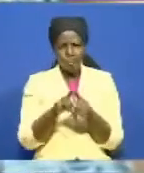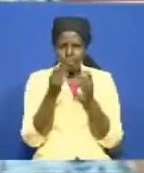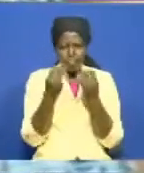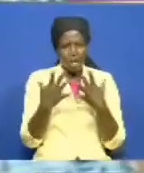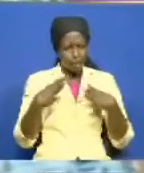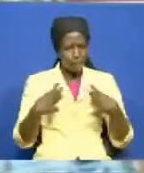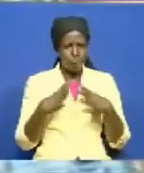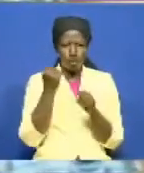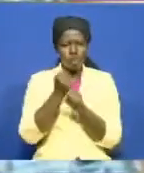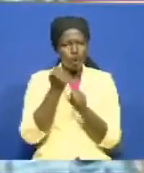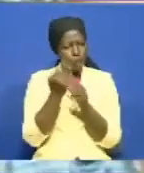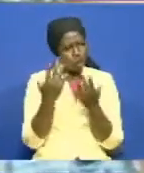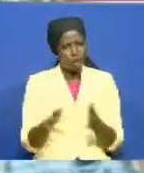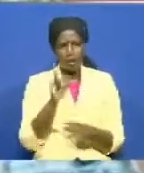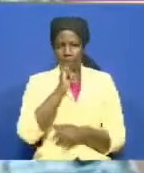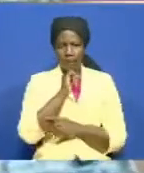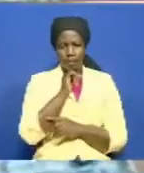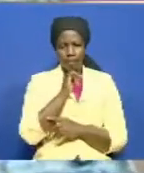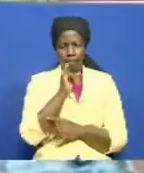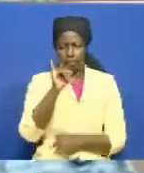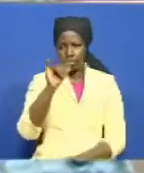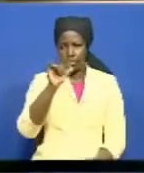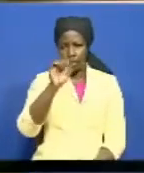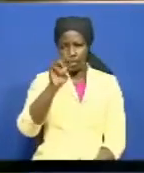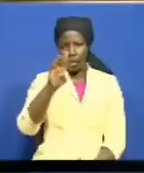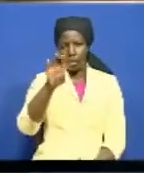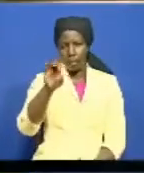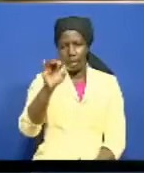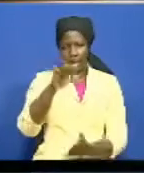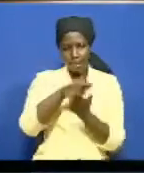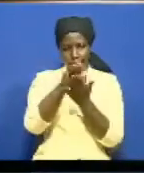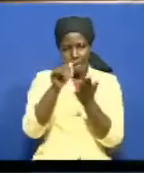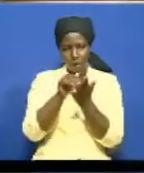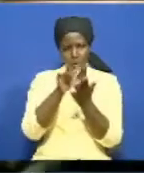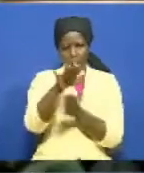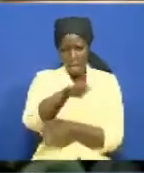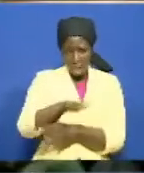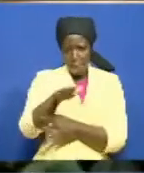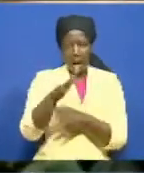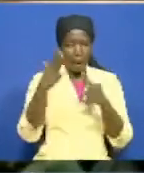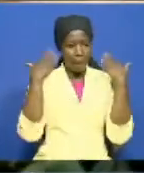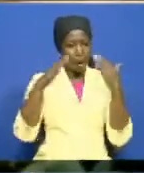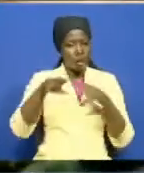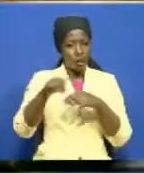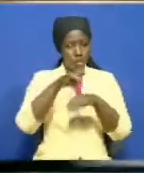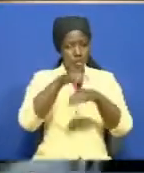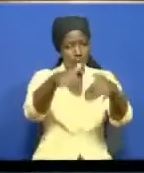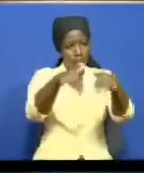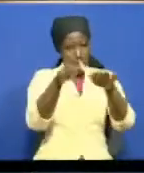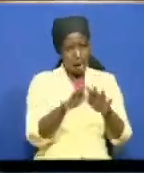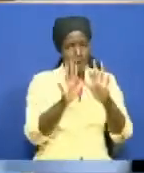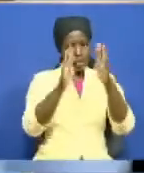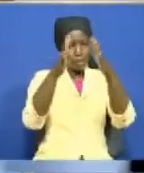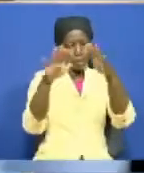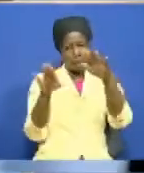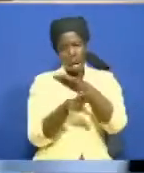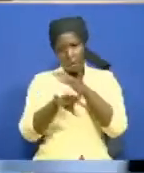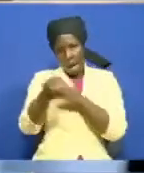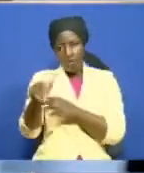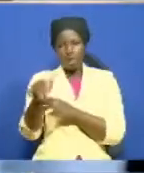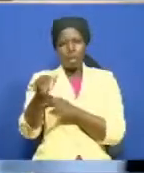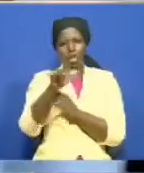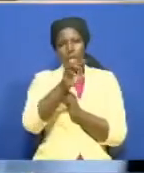At Kangeta, in Igembe Central constituency Meru County, during the burial ceremony of the sub-county Maendelewa Ya